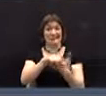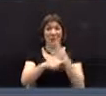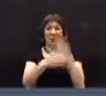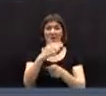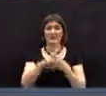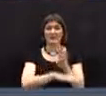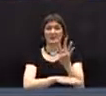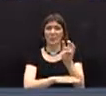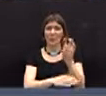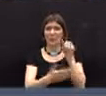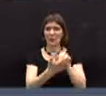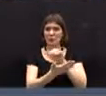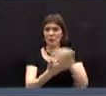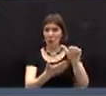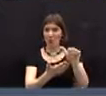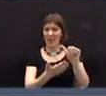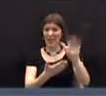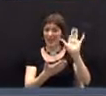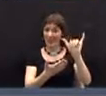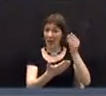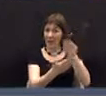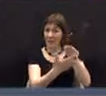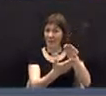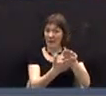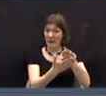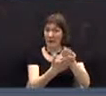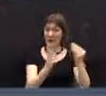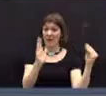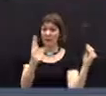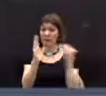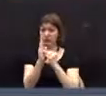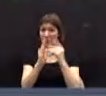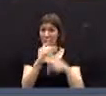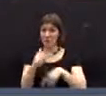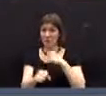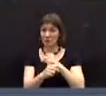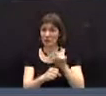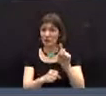$400,000. Is that money in this budget?